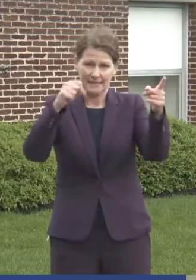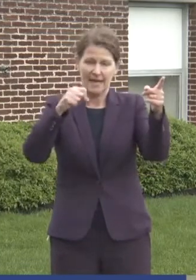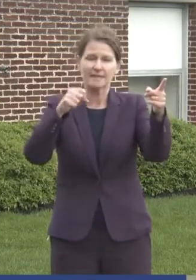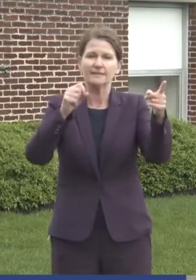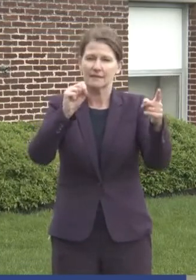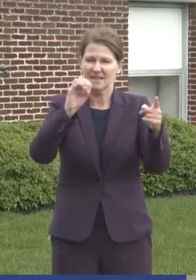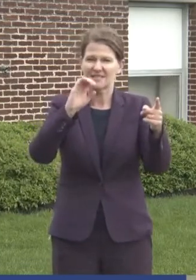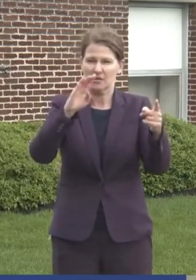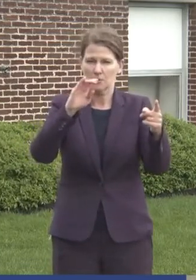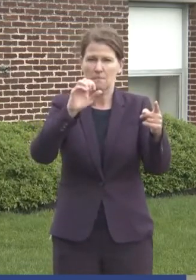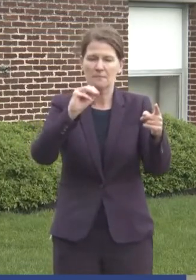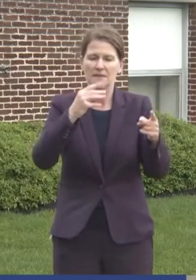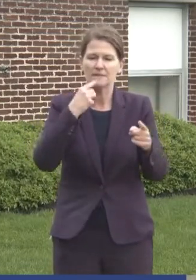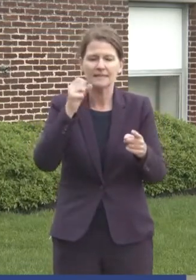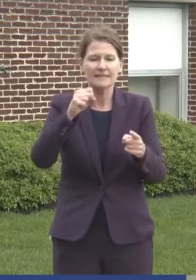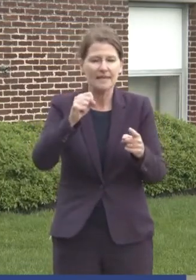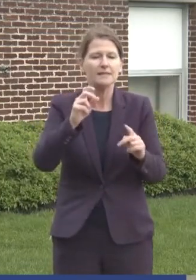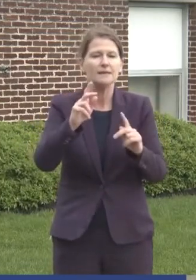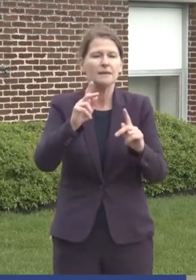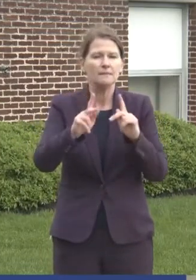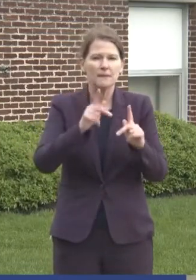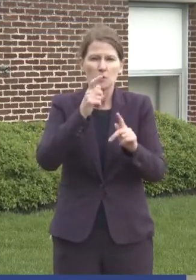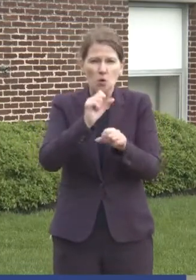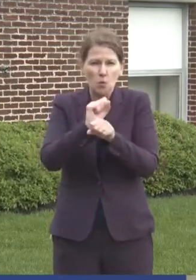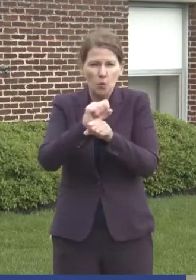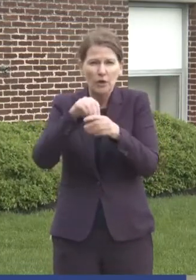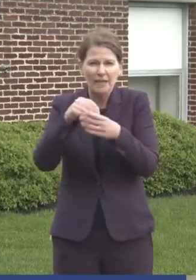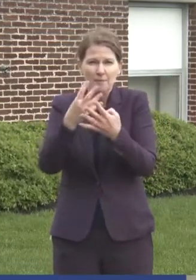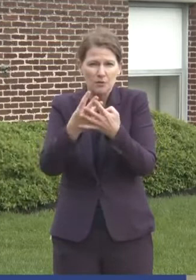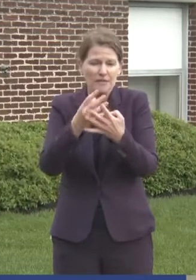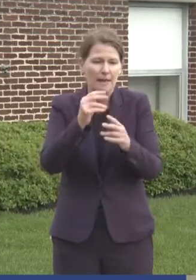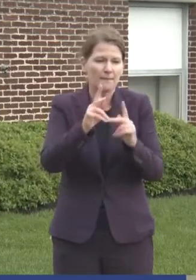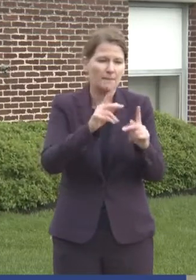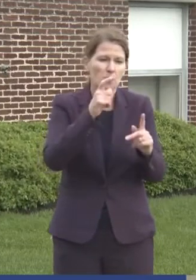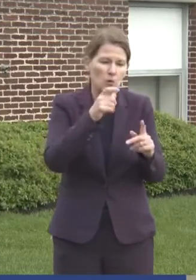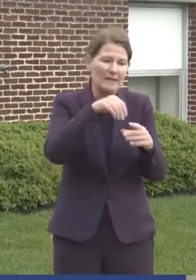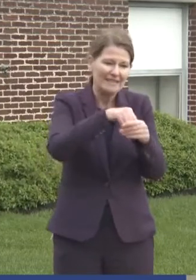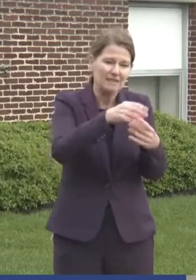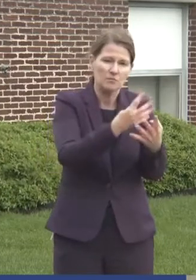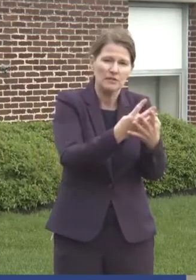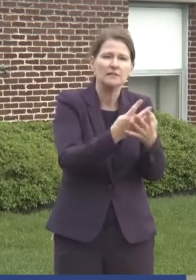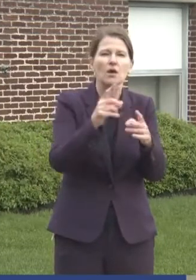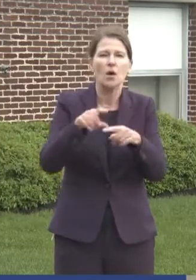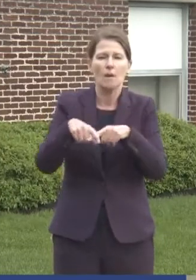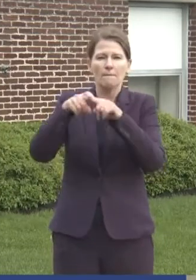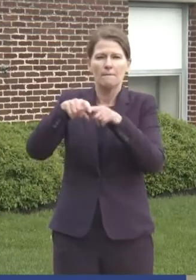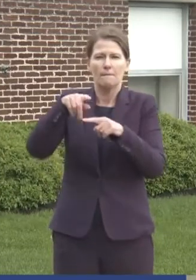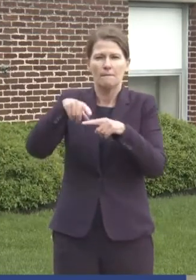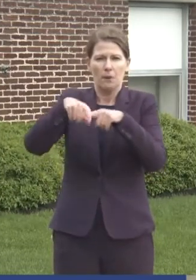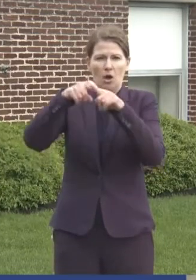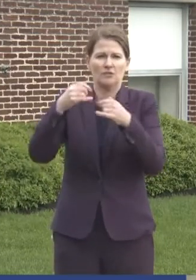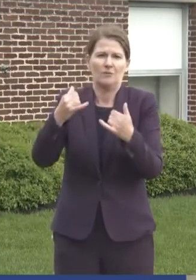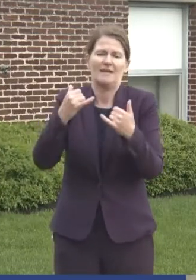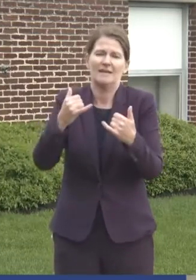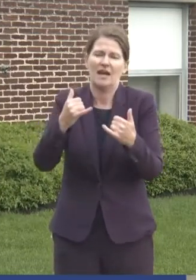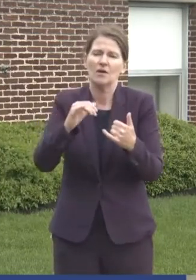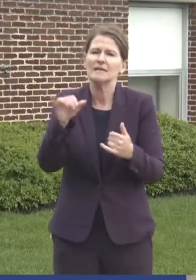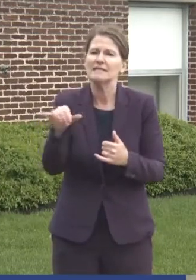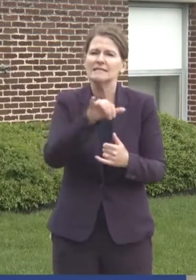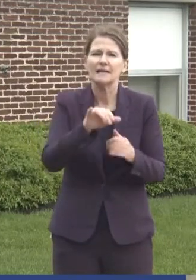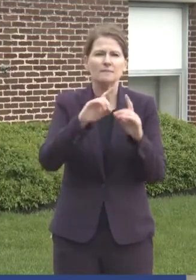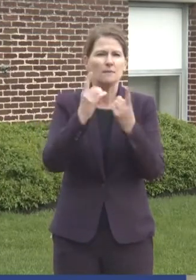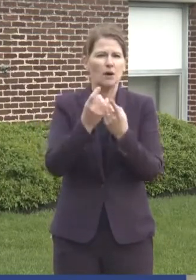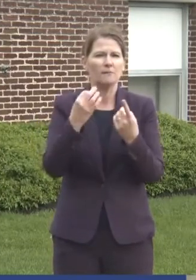and actually those that are the incarcerated individuals in corrections facilities is on pause right now. Likewise, through our Department of Human